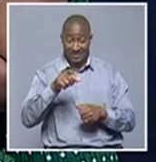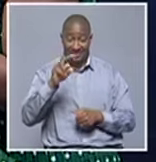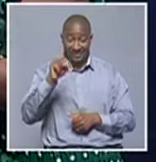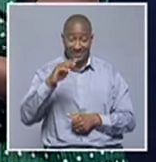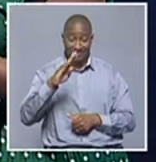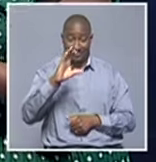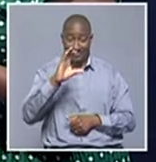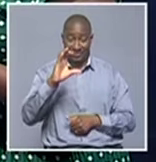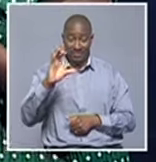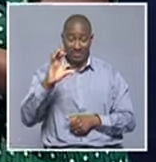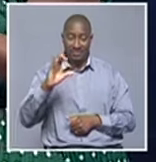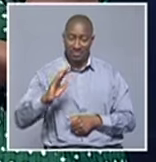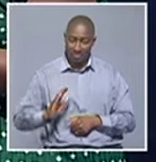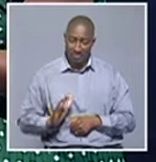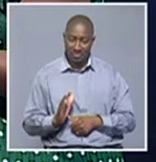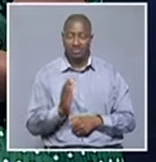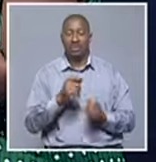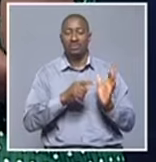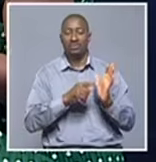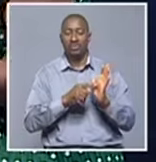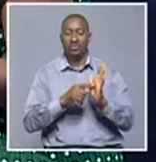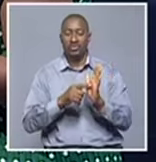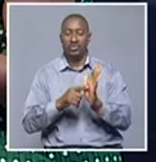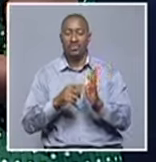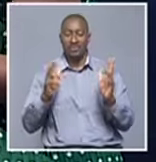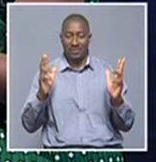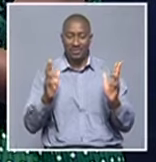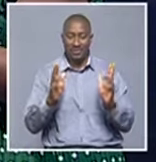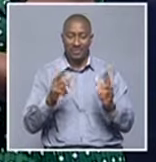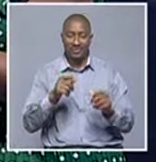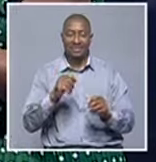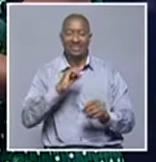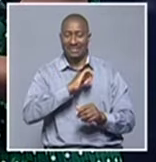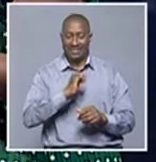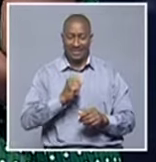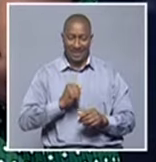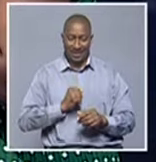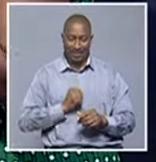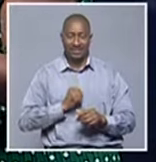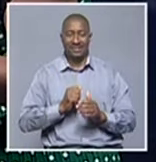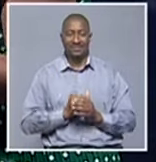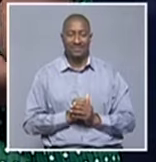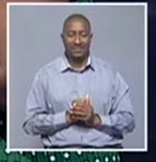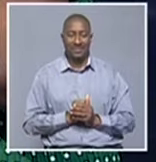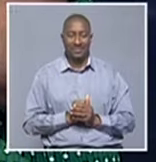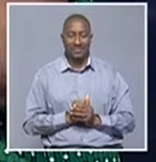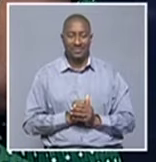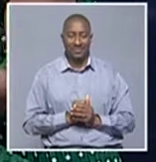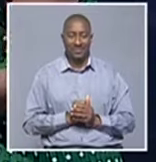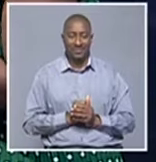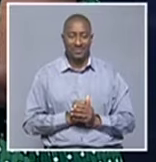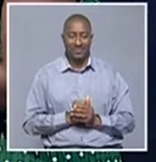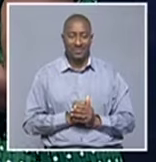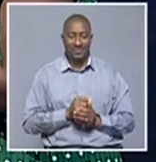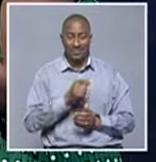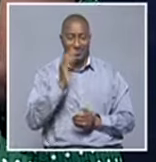so let's show the community that it's really ours so let's own it um i'm asking and aging i think everybody you have been there last